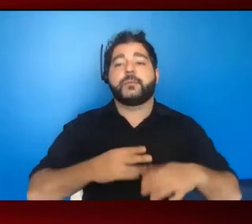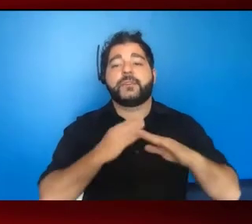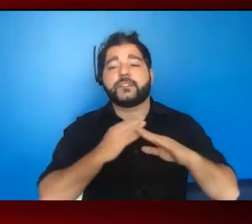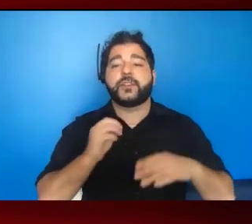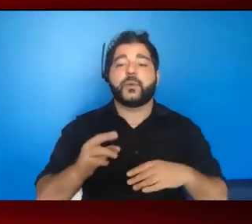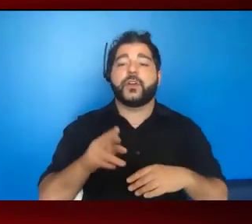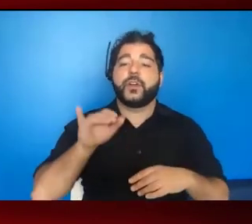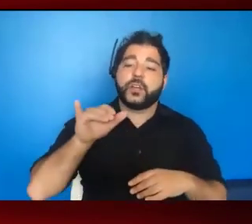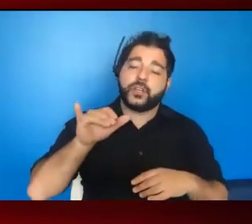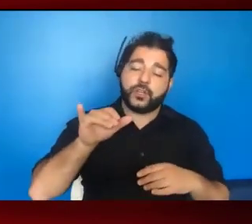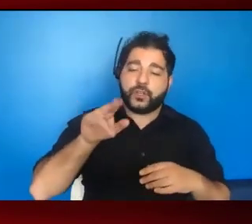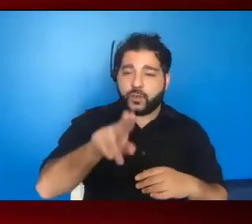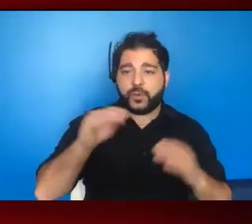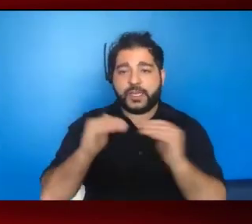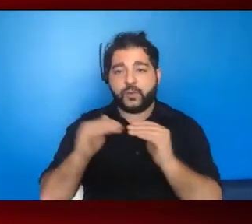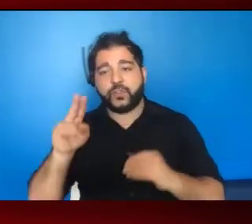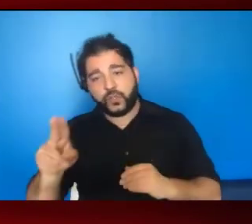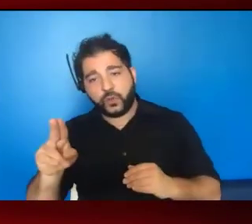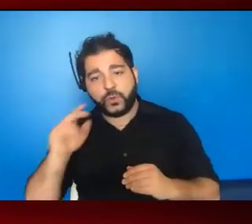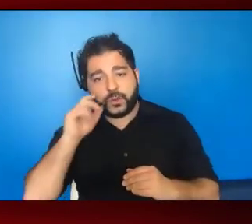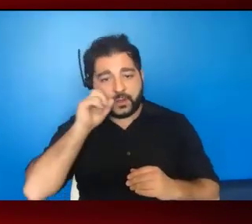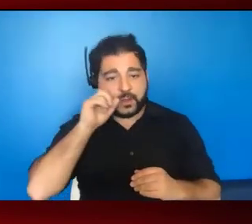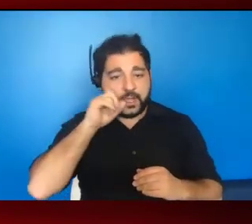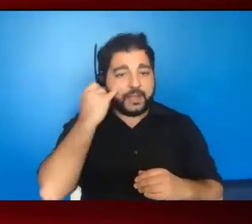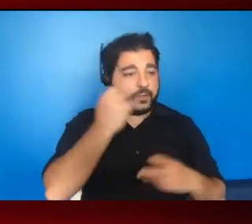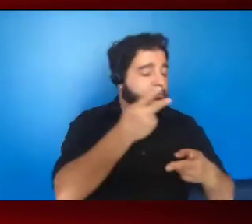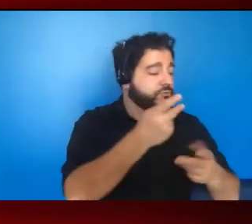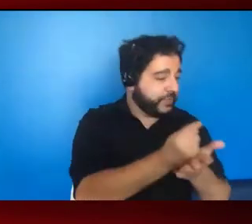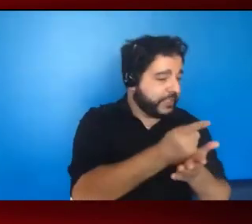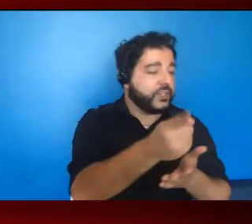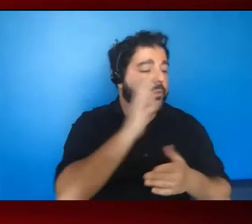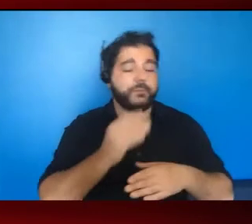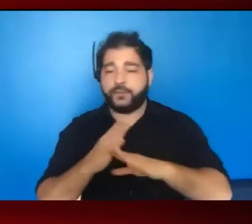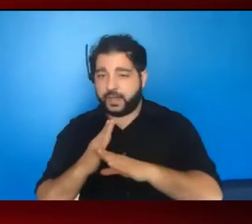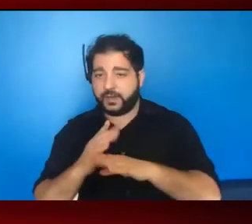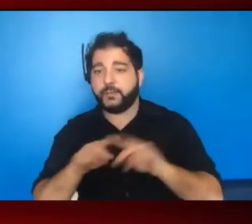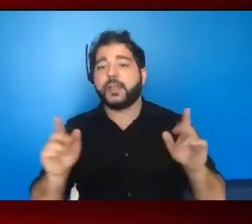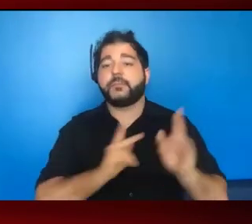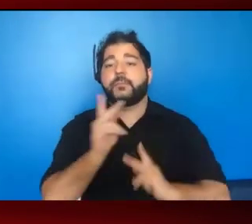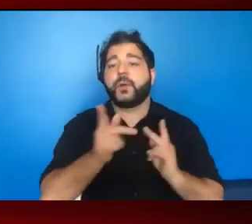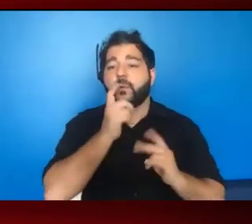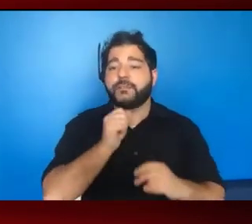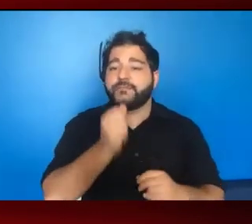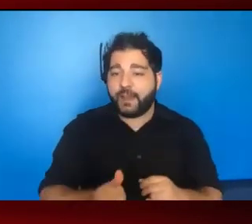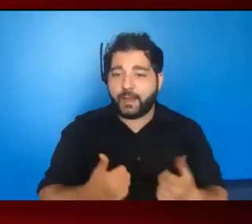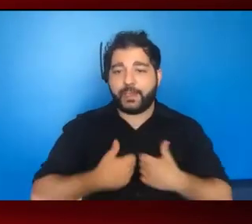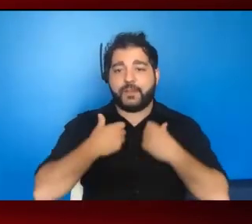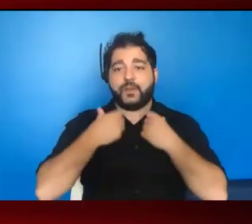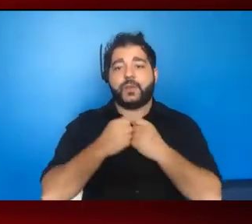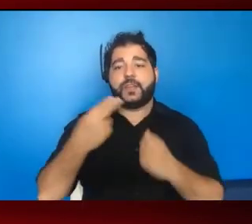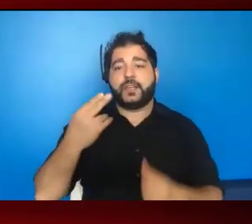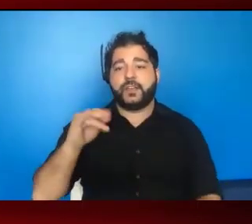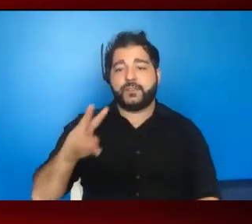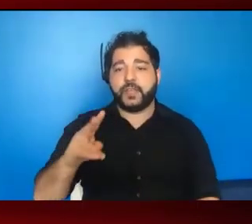equals U. The notion is that if you treat, you prevent. So it's great. But for people who are not living with HIV, but who